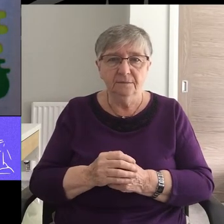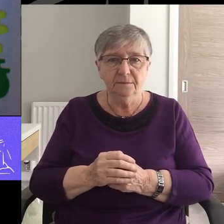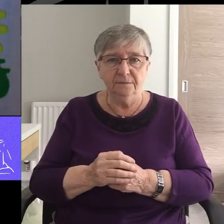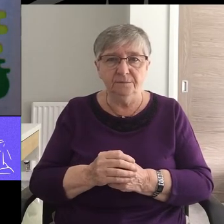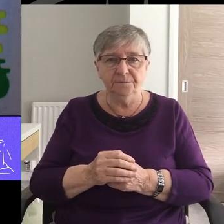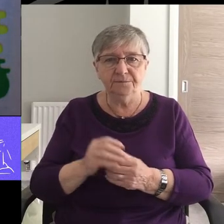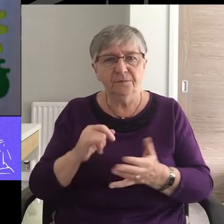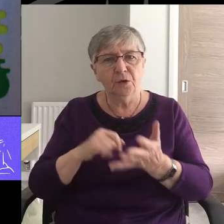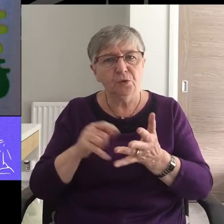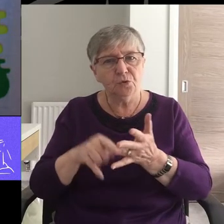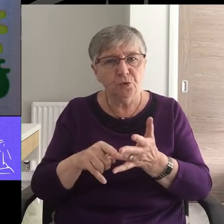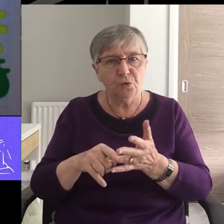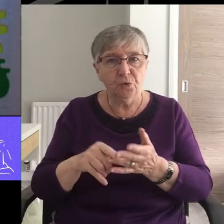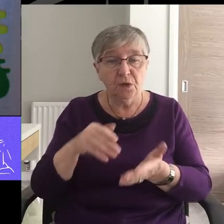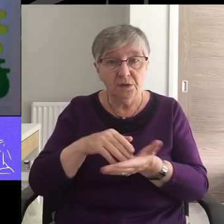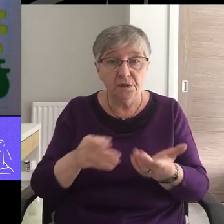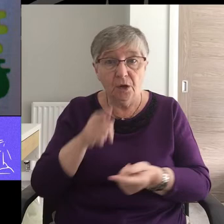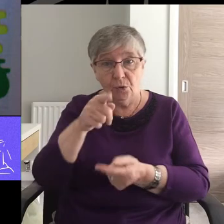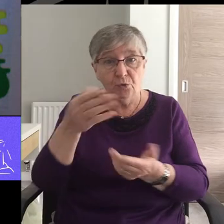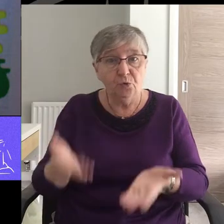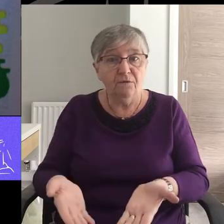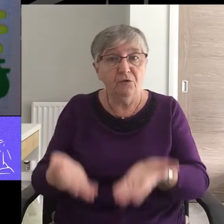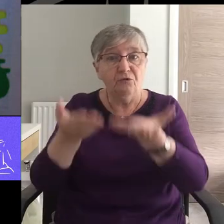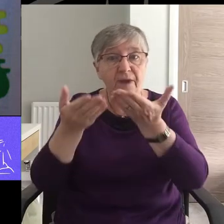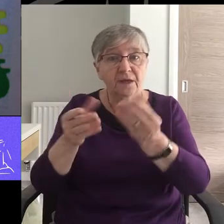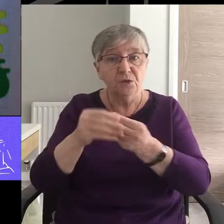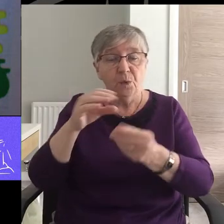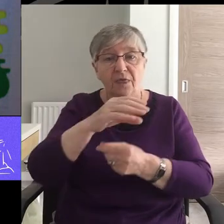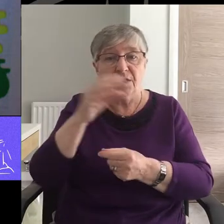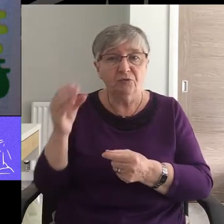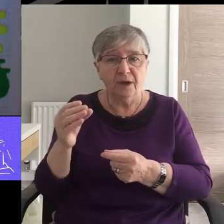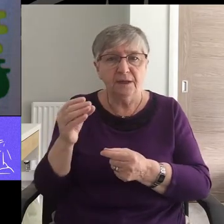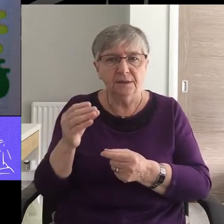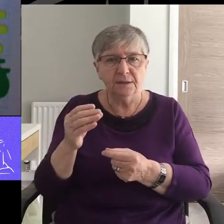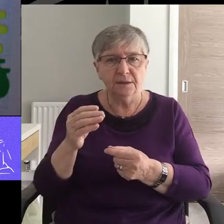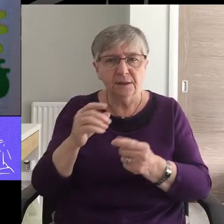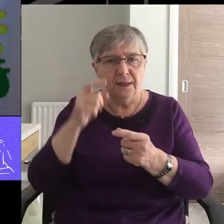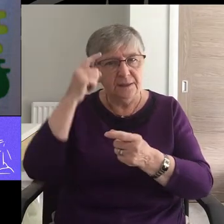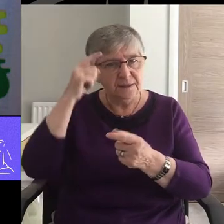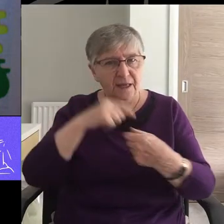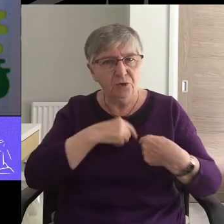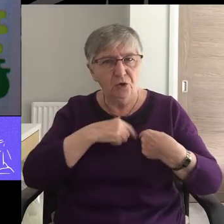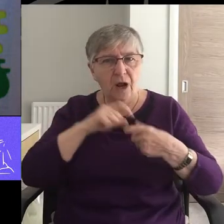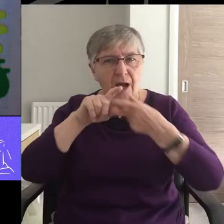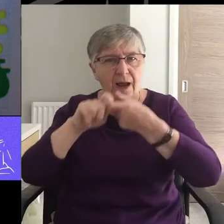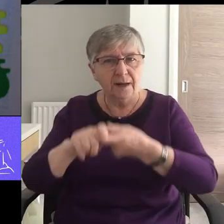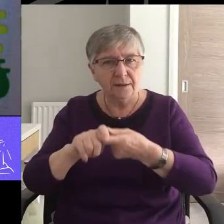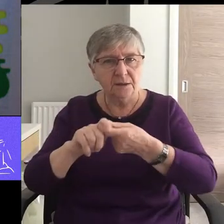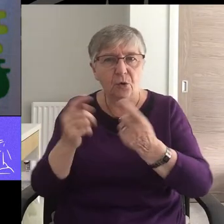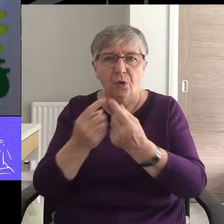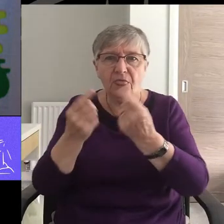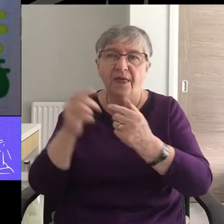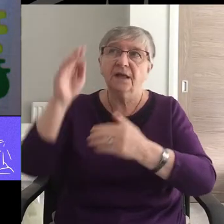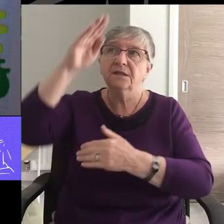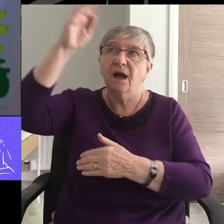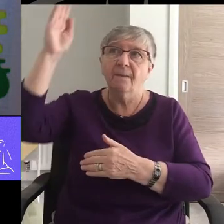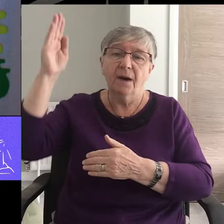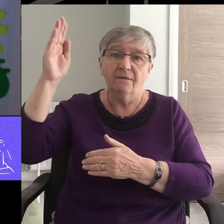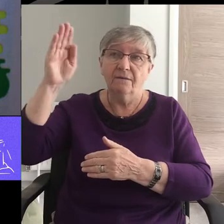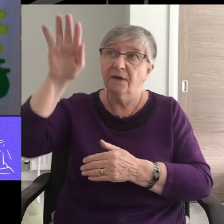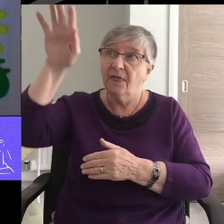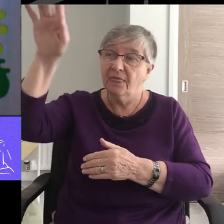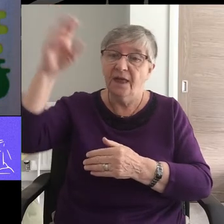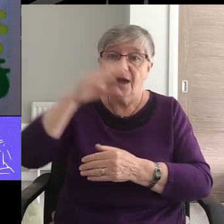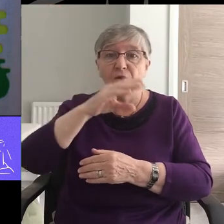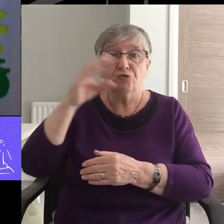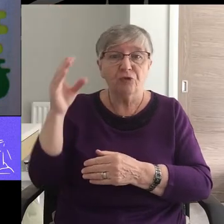Since then, you have been raised with Christ. Set your hearts on things above, where Christ is, seated